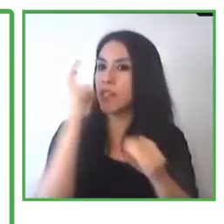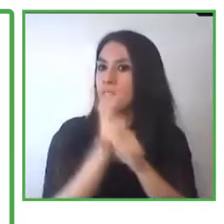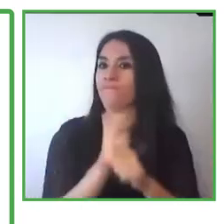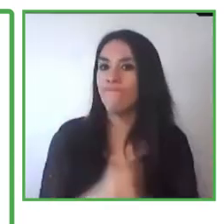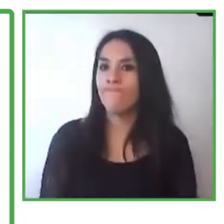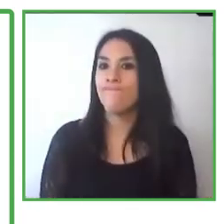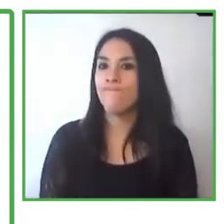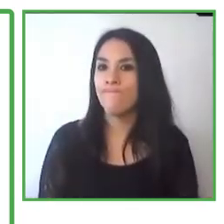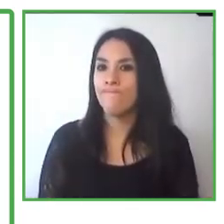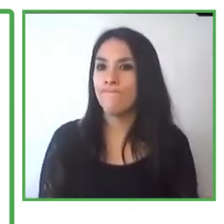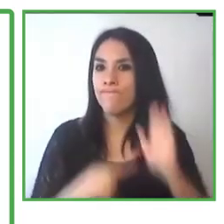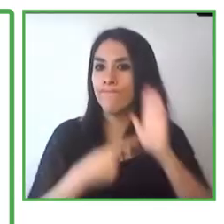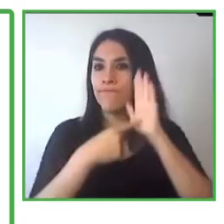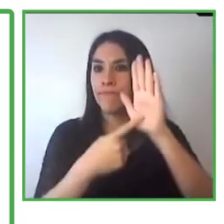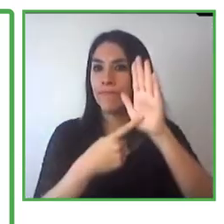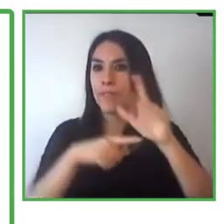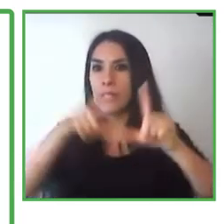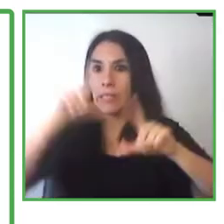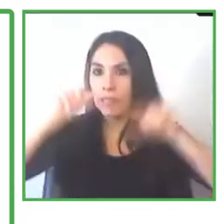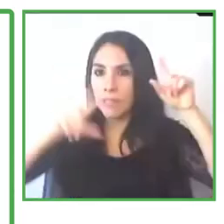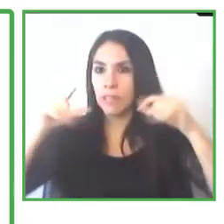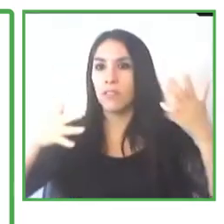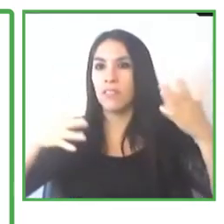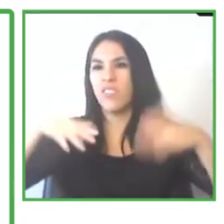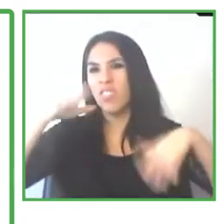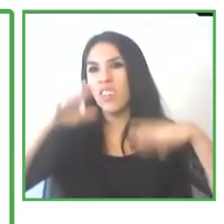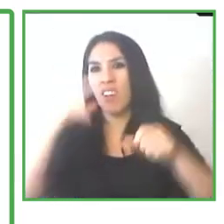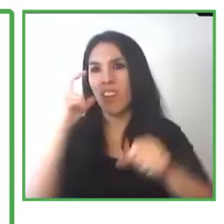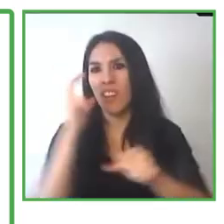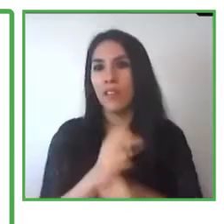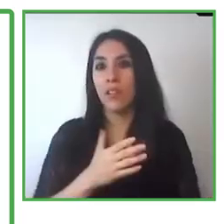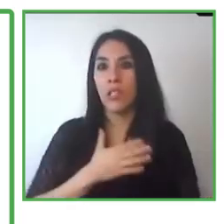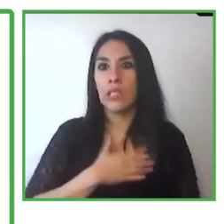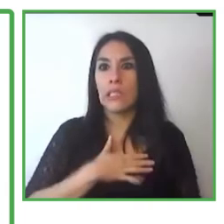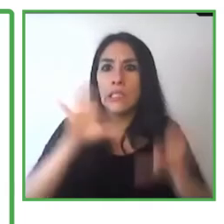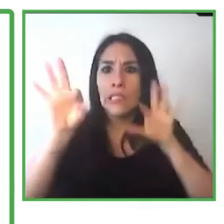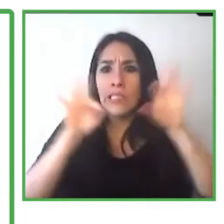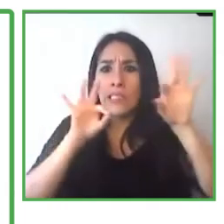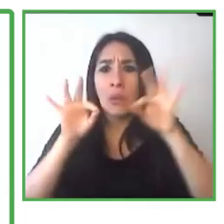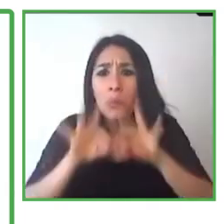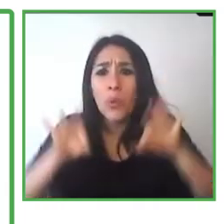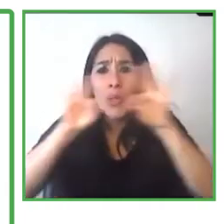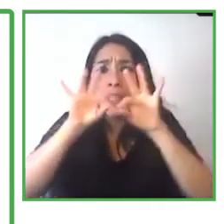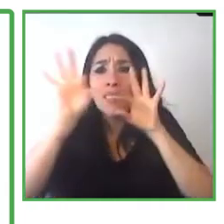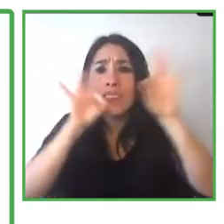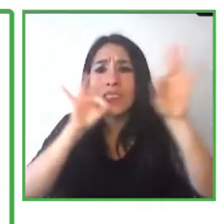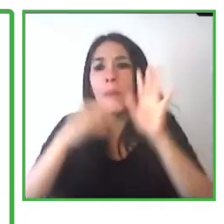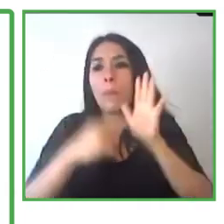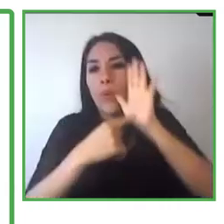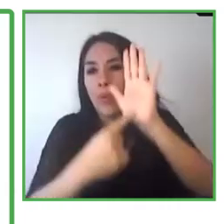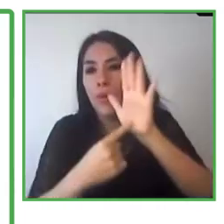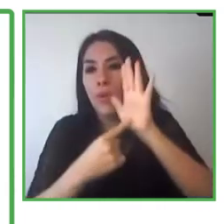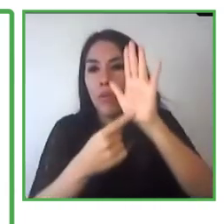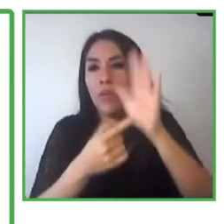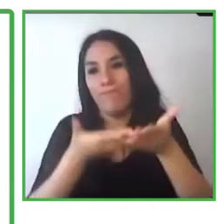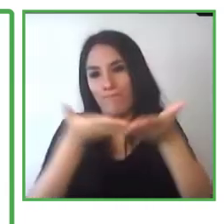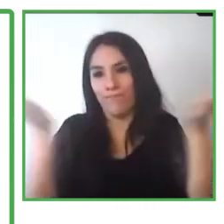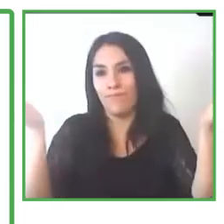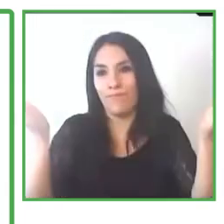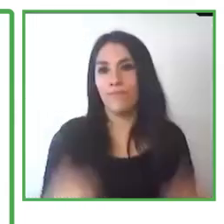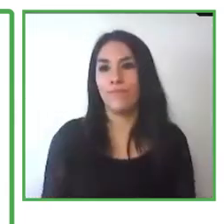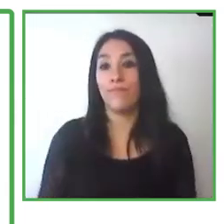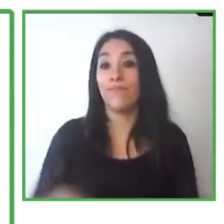synthesize and give more information. But I have tried to summarize the most important elements of the Incorpora